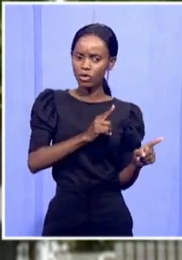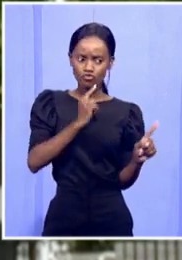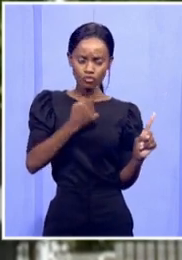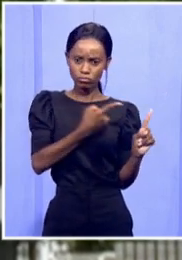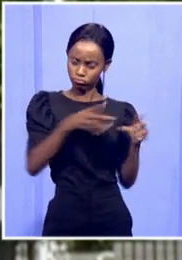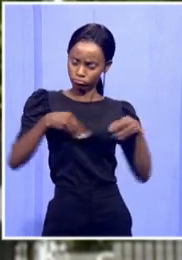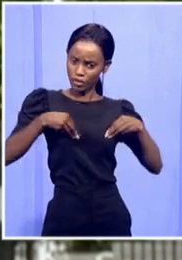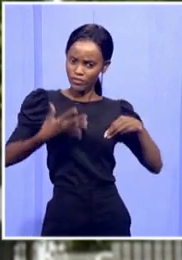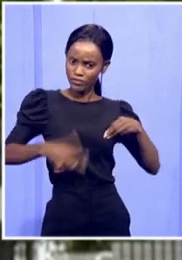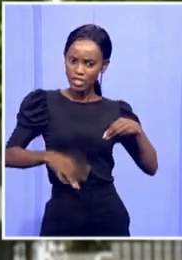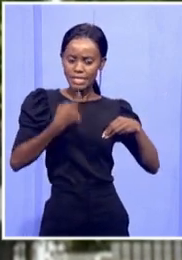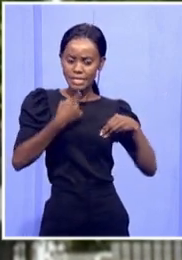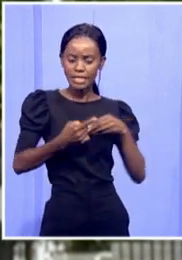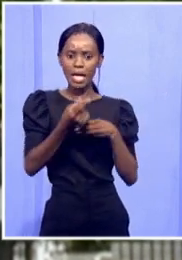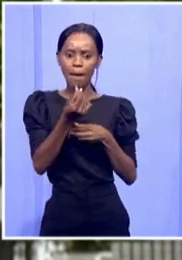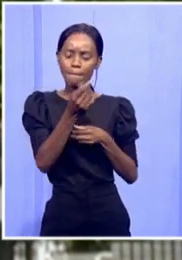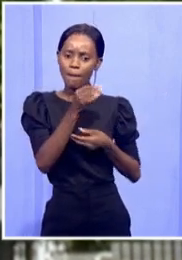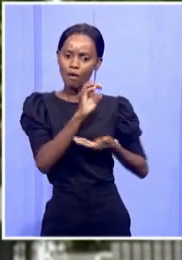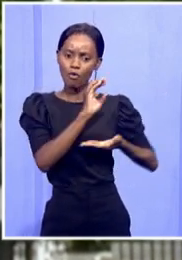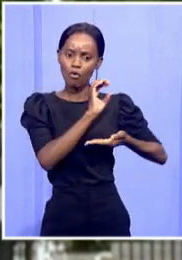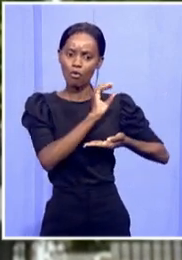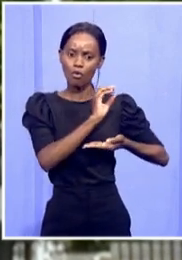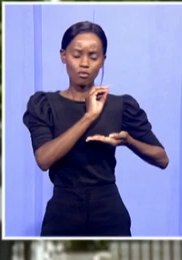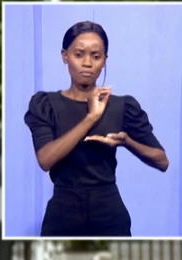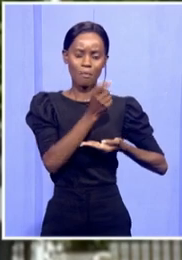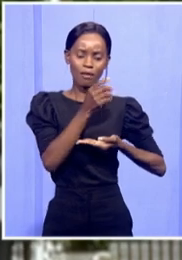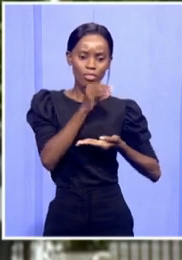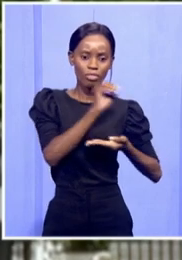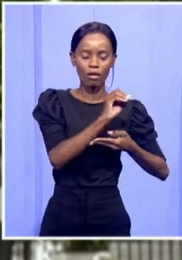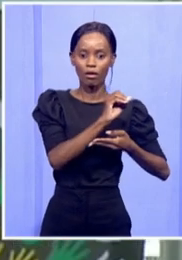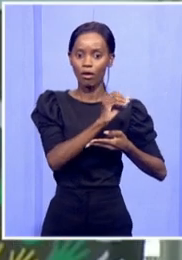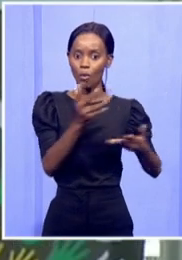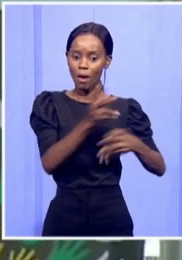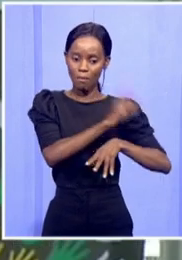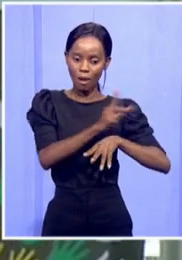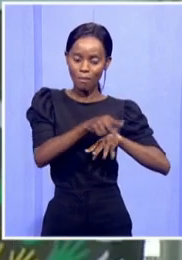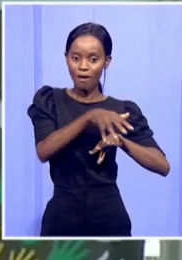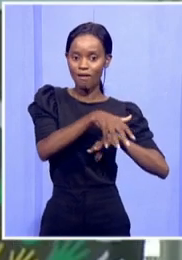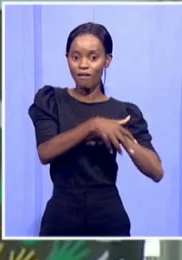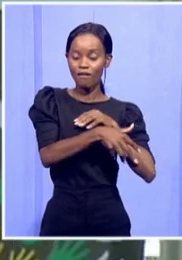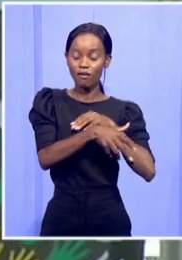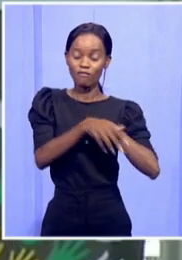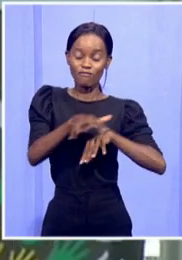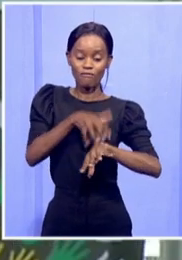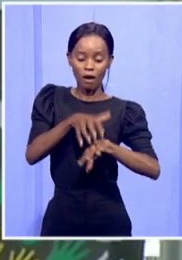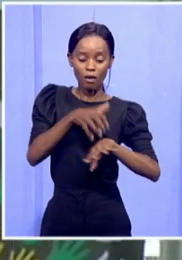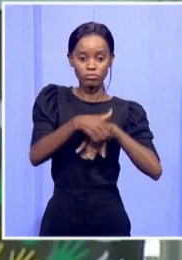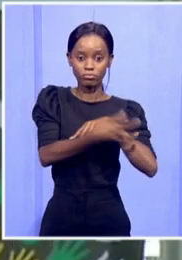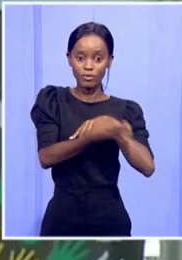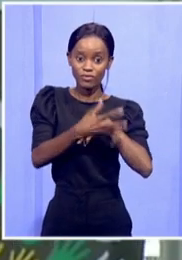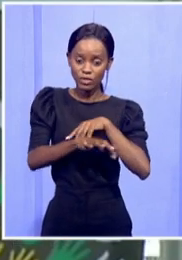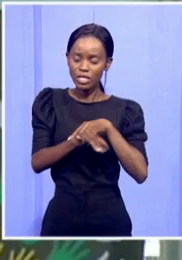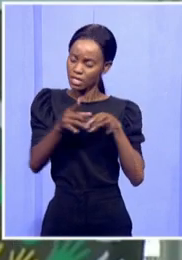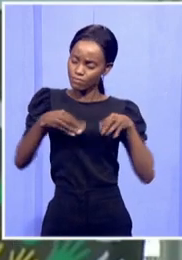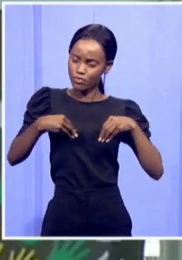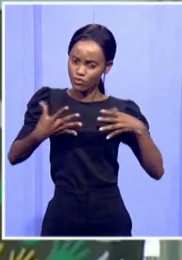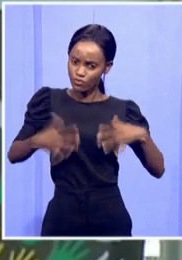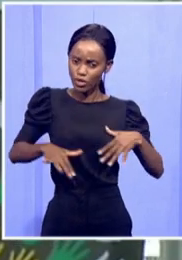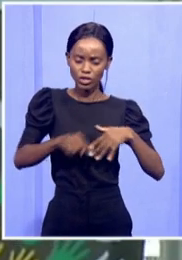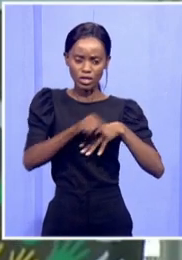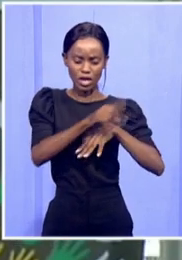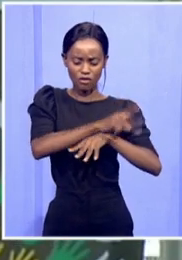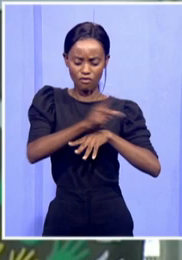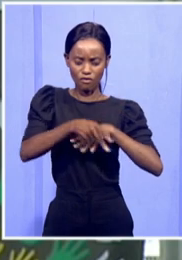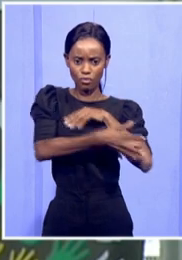amount. What the amount is, is actually irrelevant. He admitted it was stolen at his farm